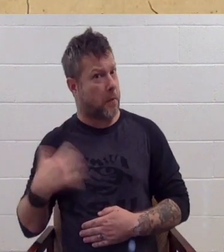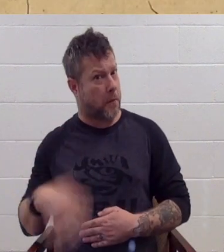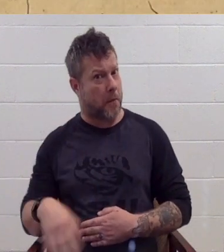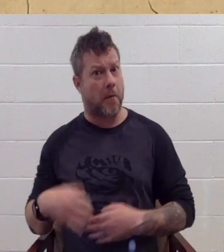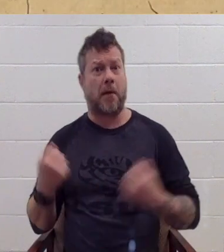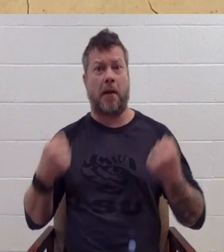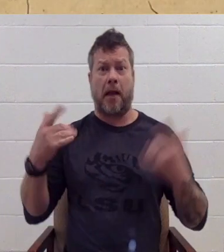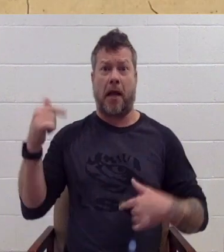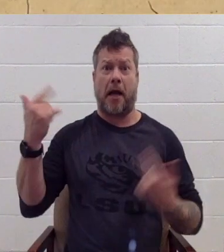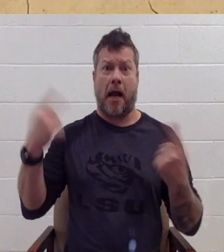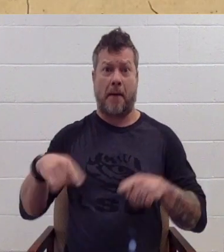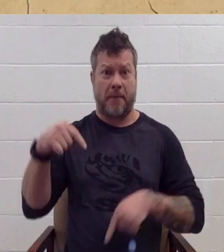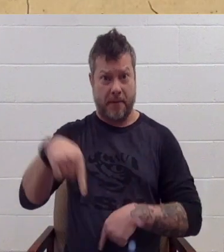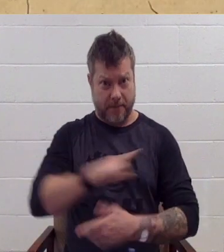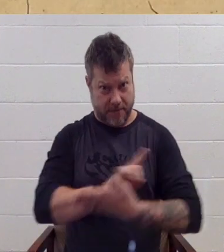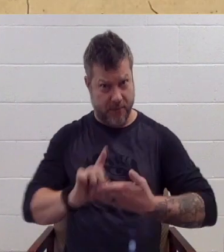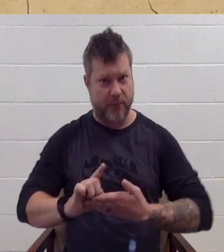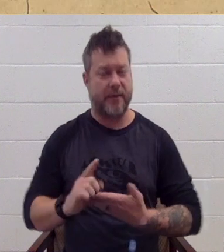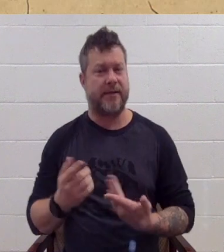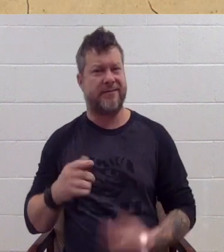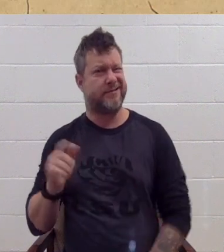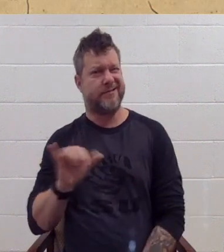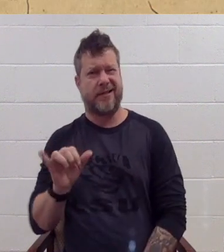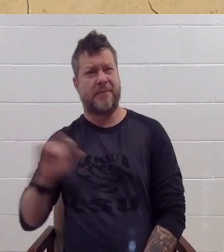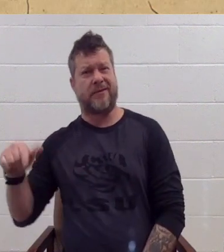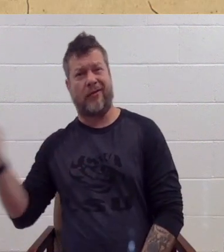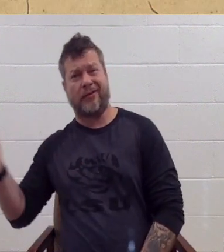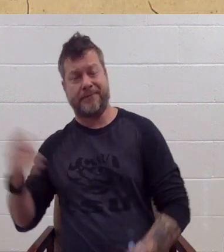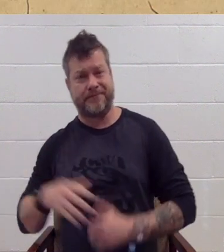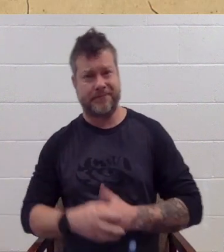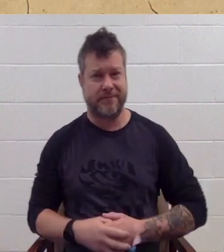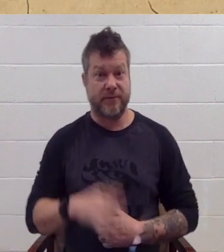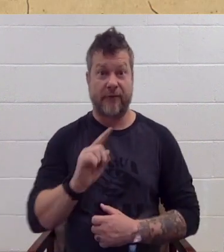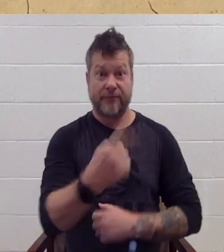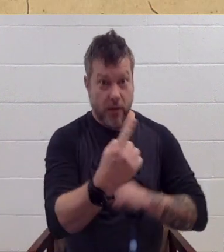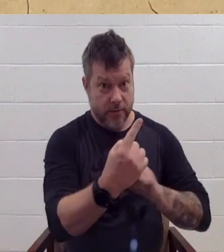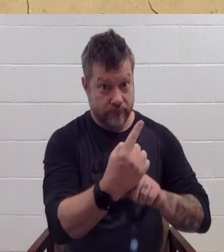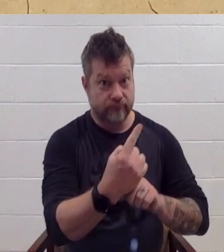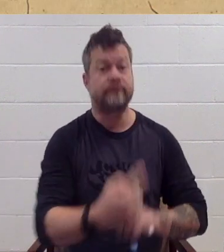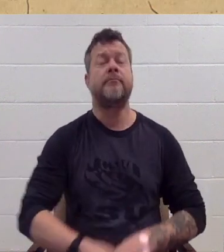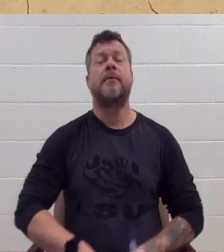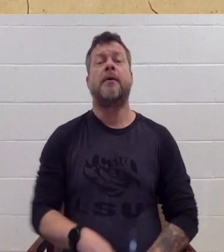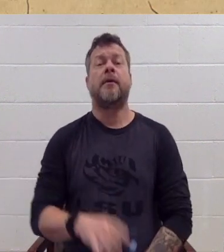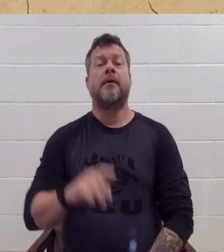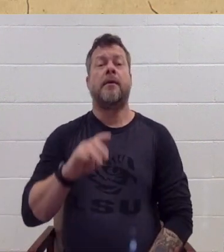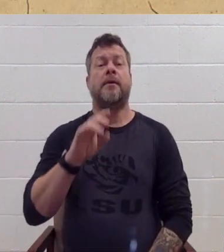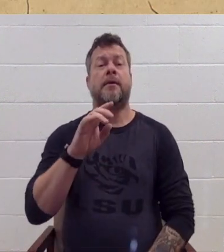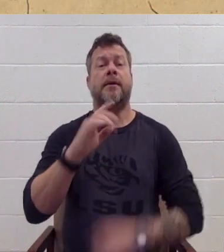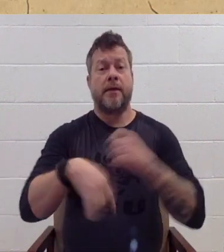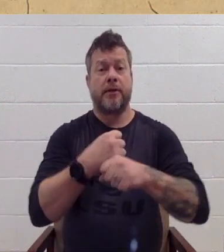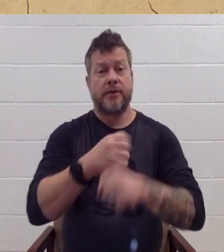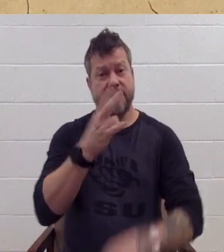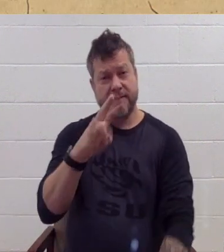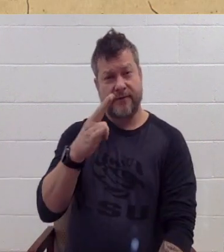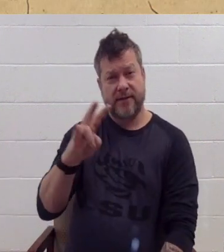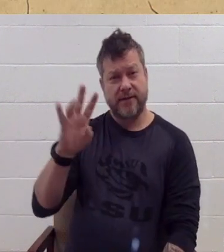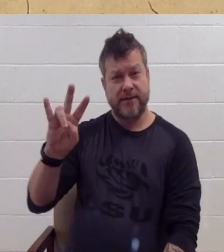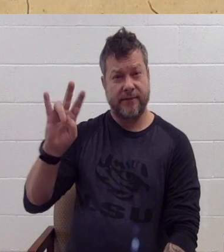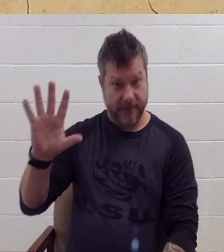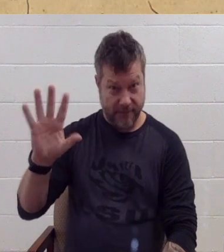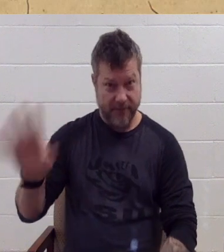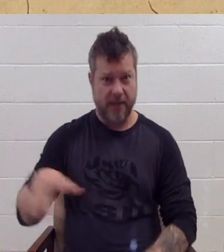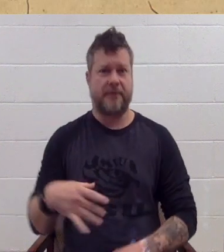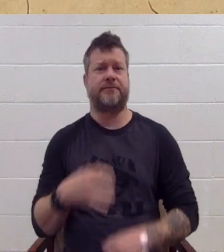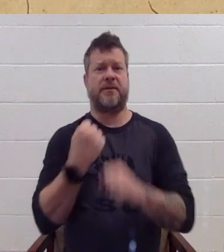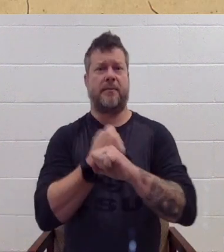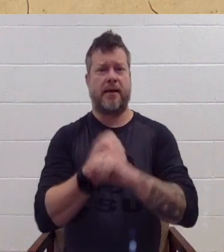Firstly, in 1775, the battles of Lexington and Concord occurred, which is generally seen as the beginning of the American